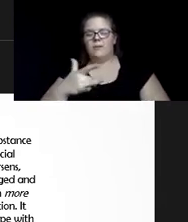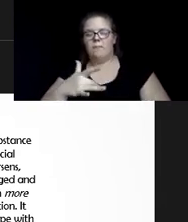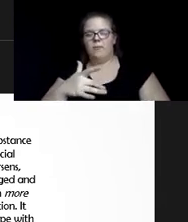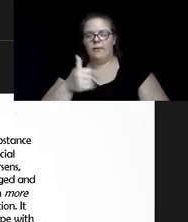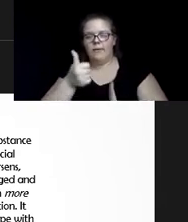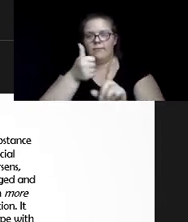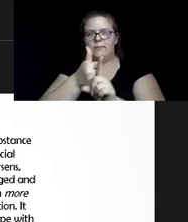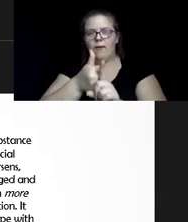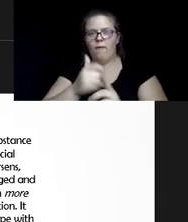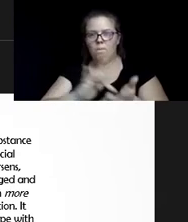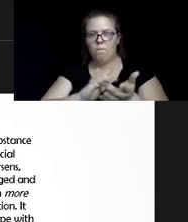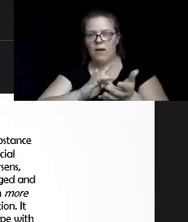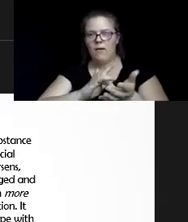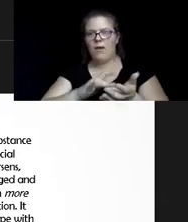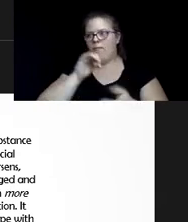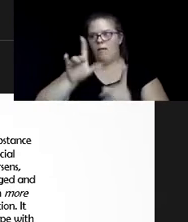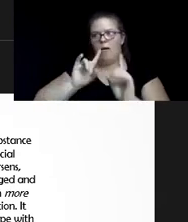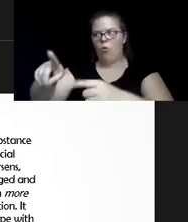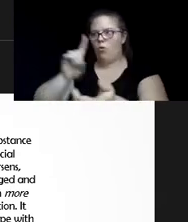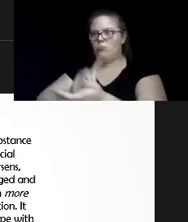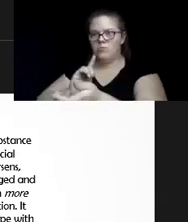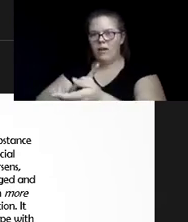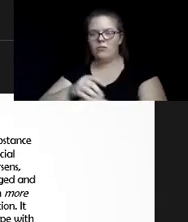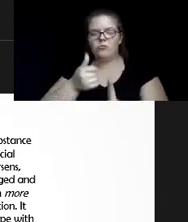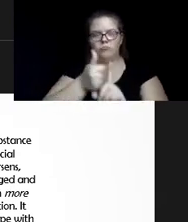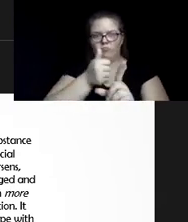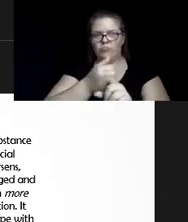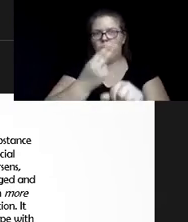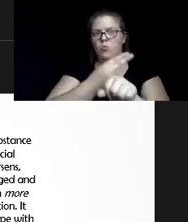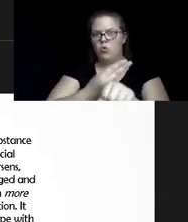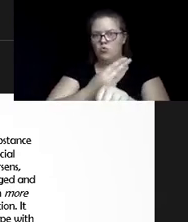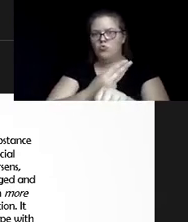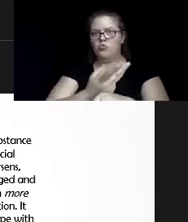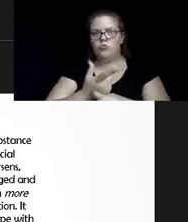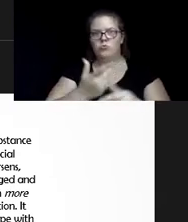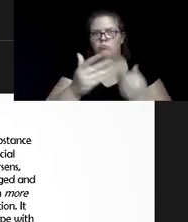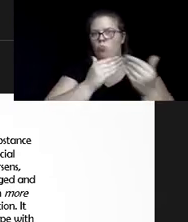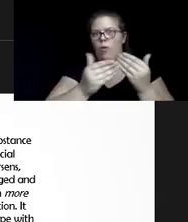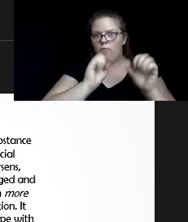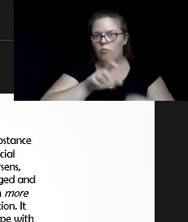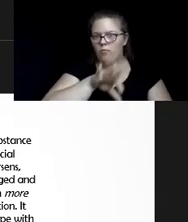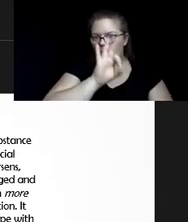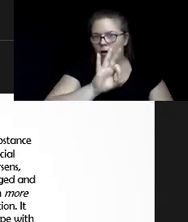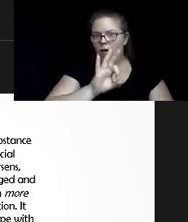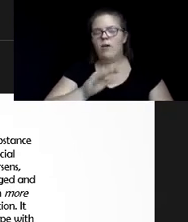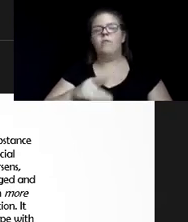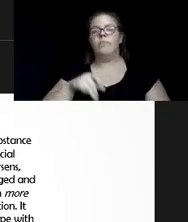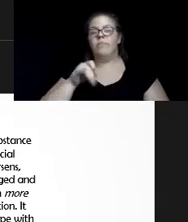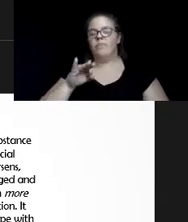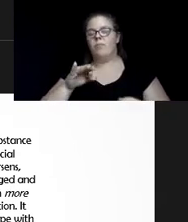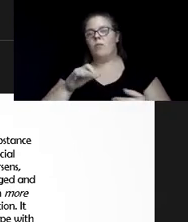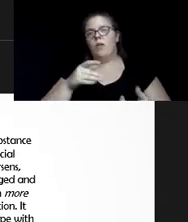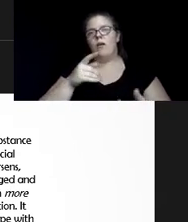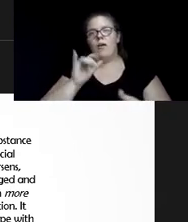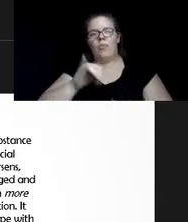Um, you can imagine some of the medical issues you can think of with people having more chronic pain as they get older.